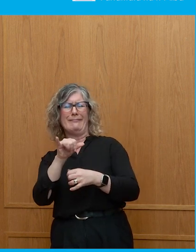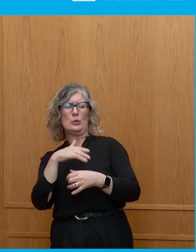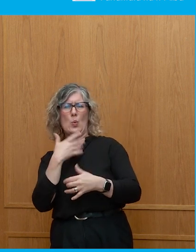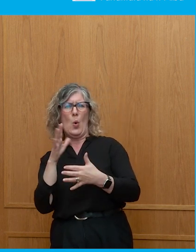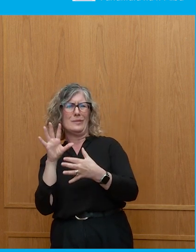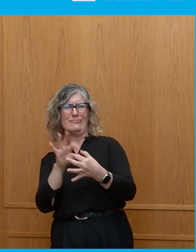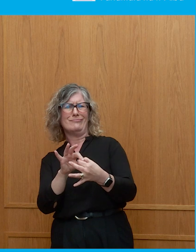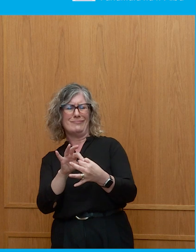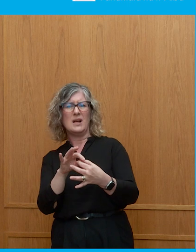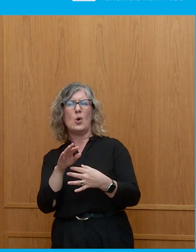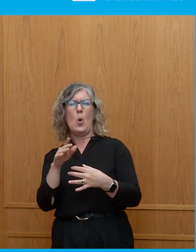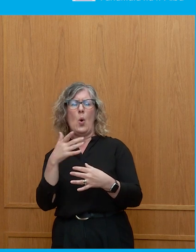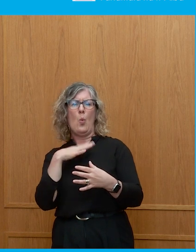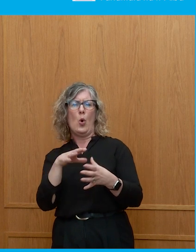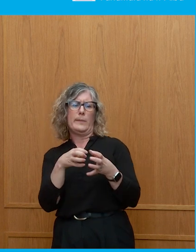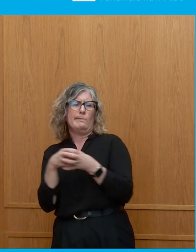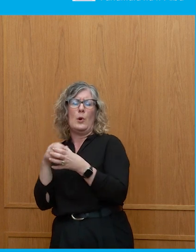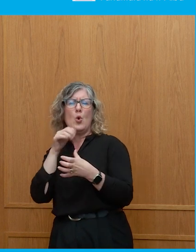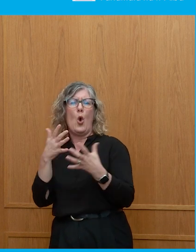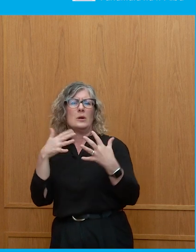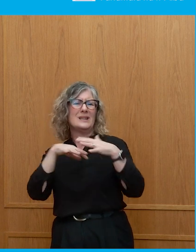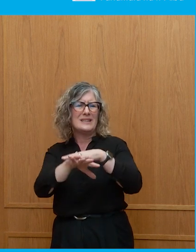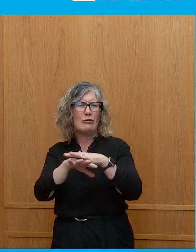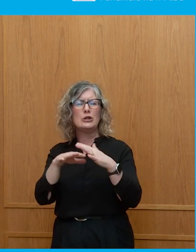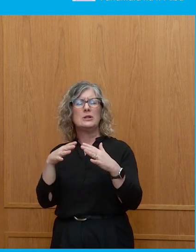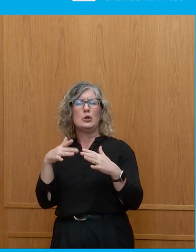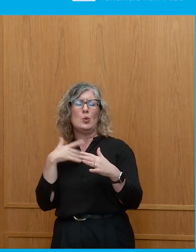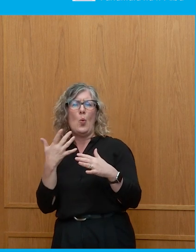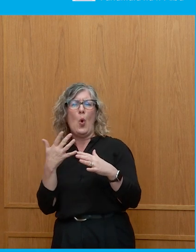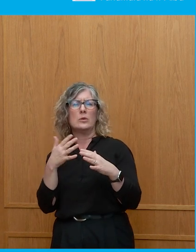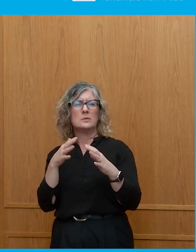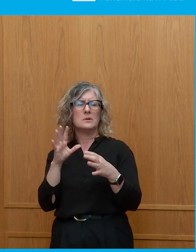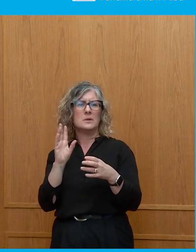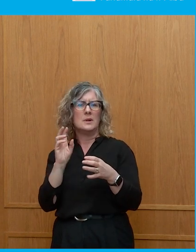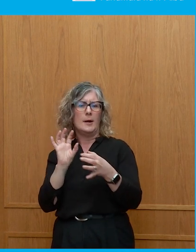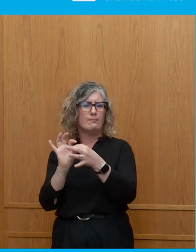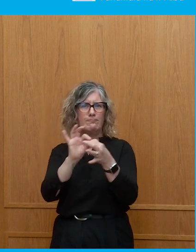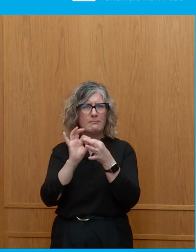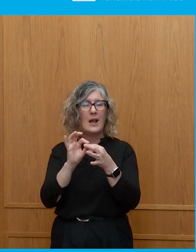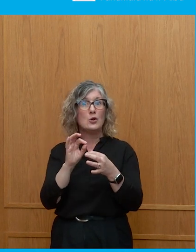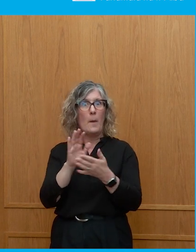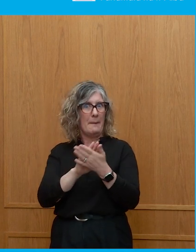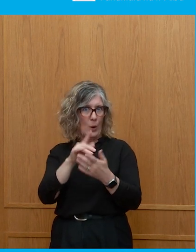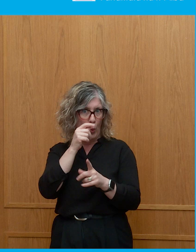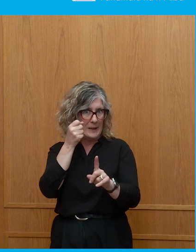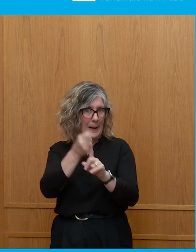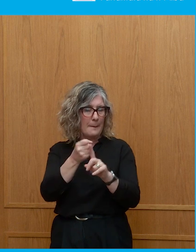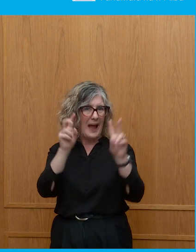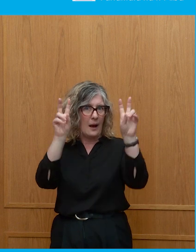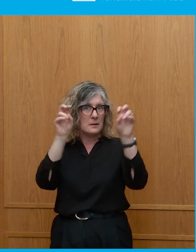in the context of the Council of Ministers, could have an impact on the direction of travel of the European Union.